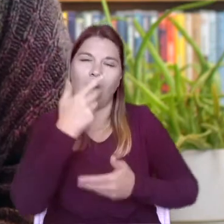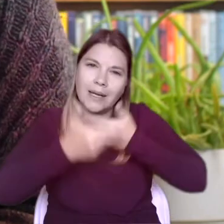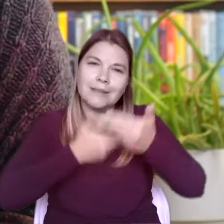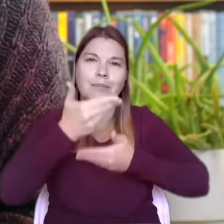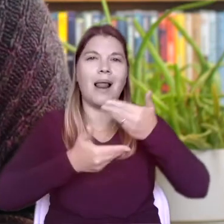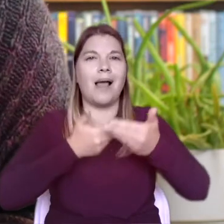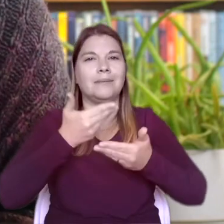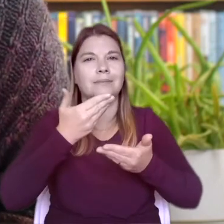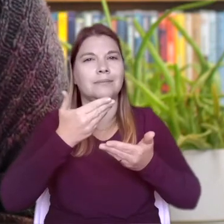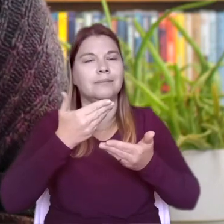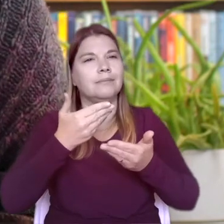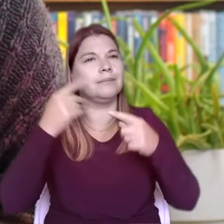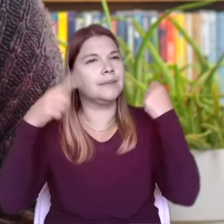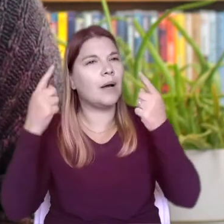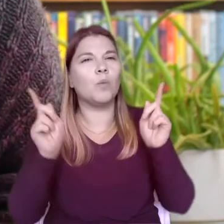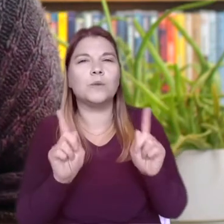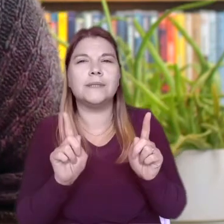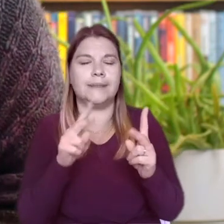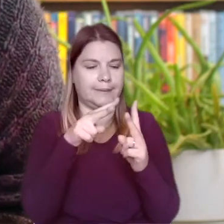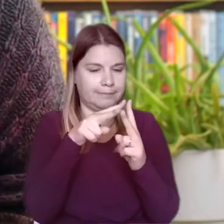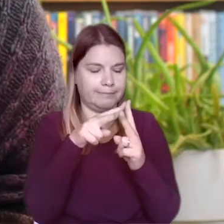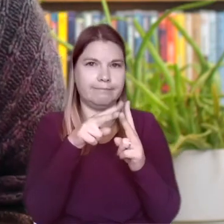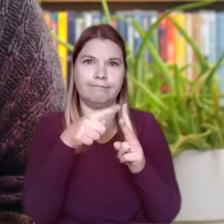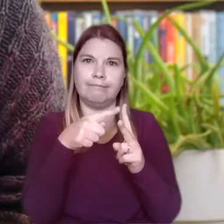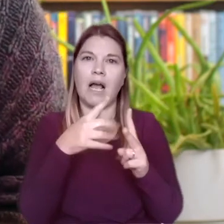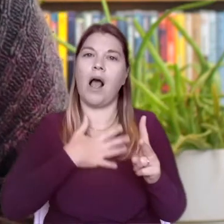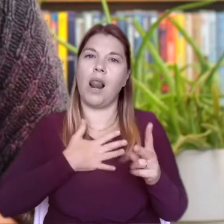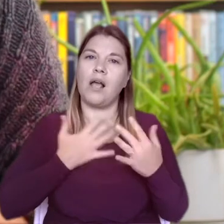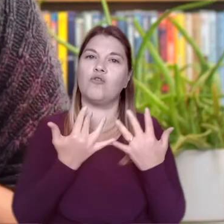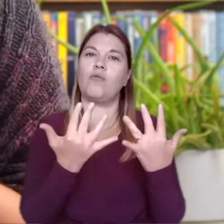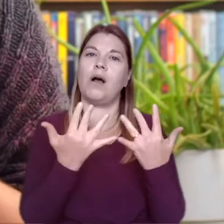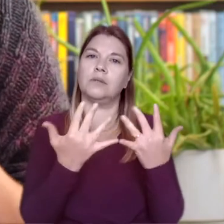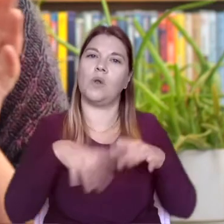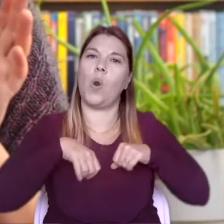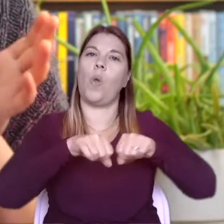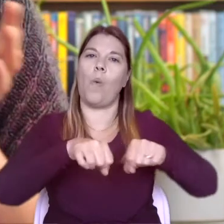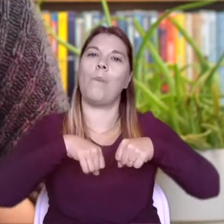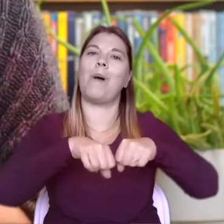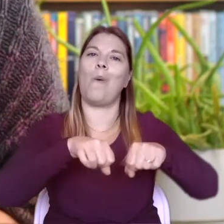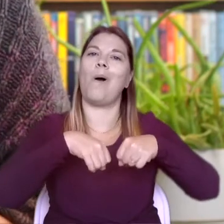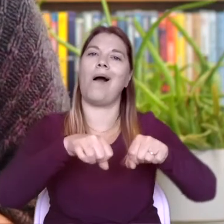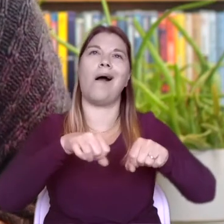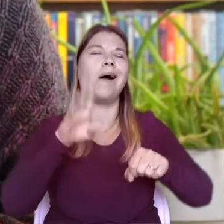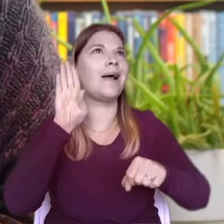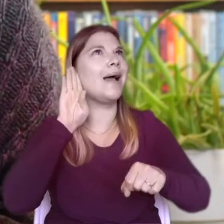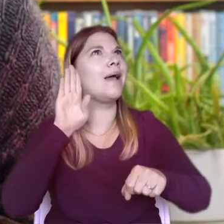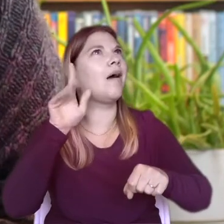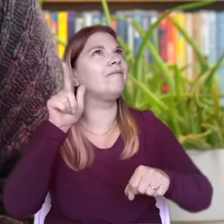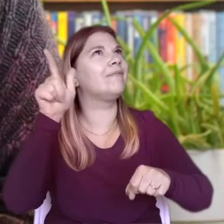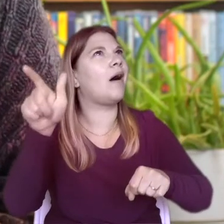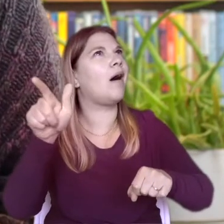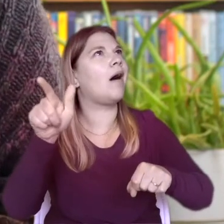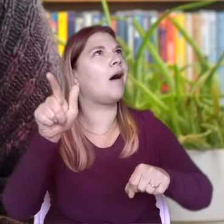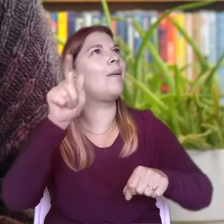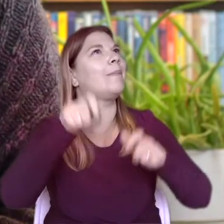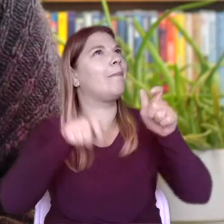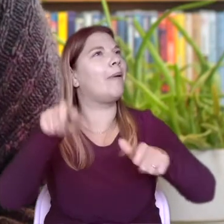I like the sound of a lawnmower cutting grass in the distance, because it tells me that the sun is out and people are tending to their